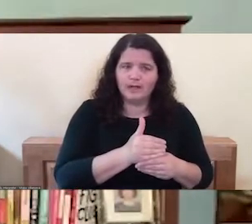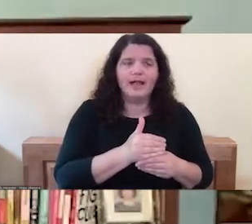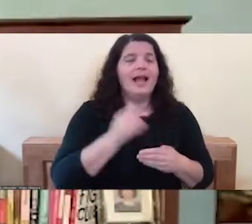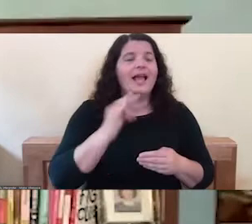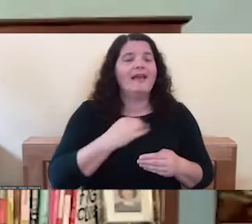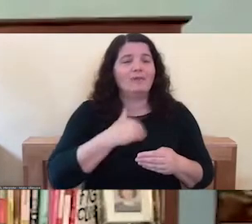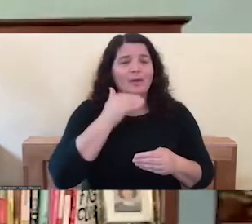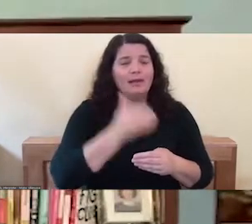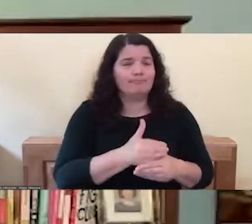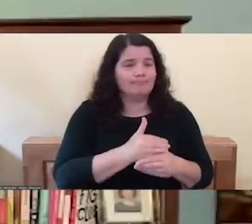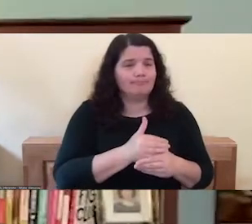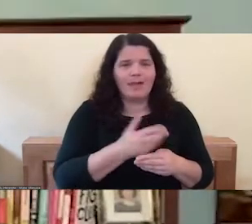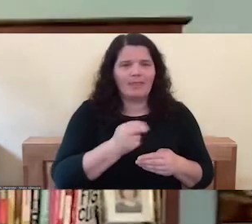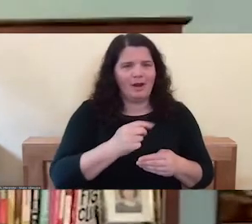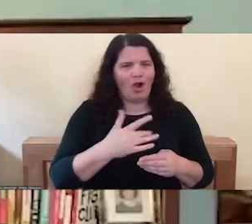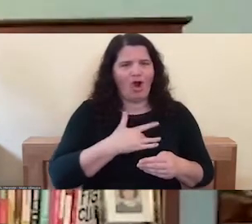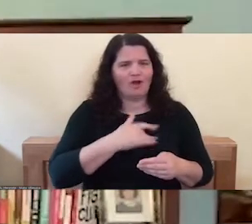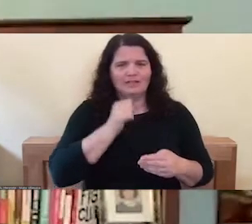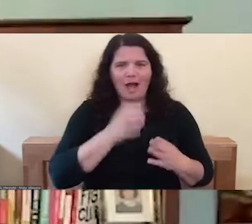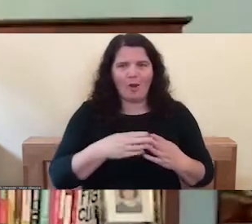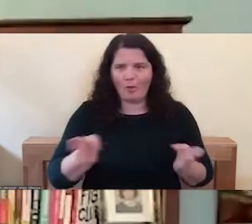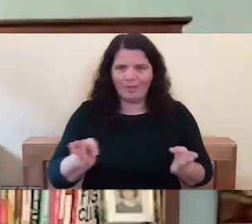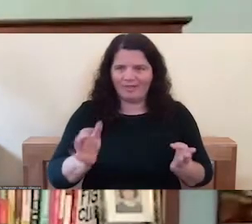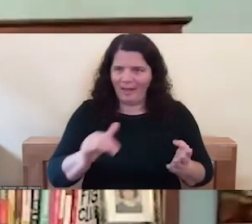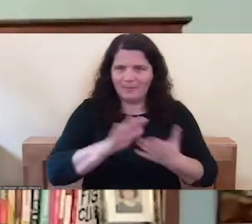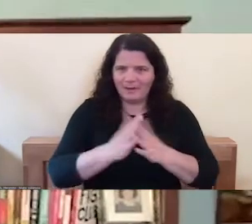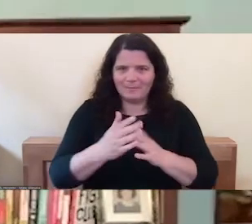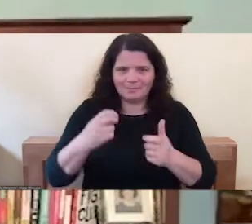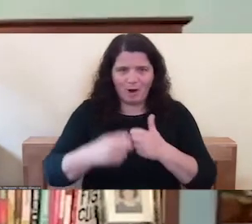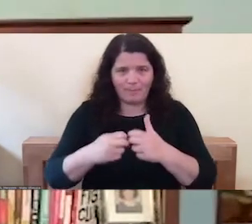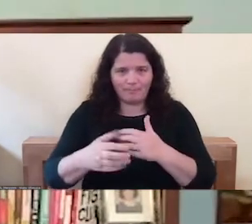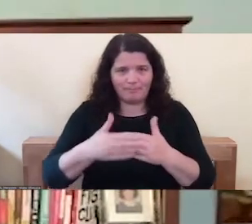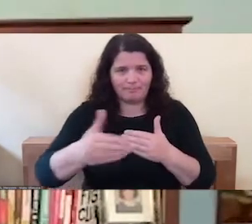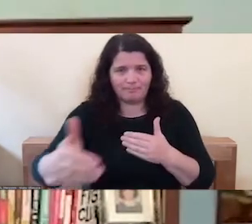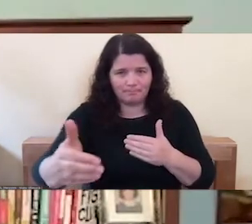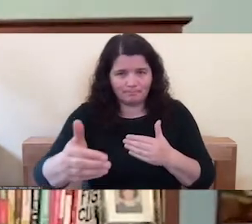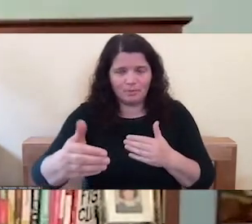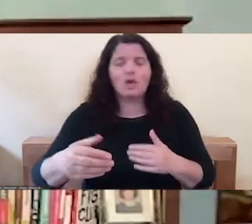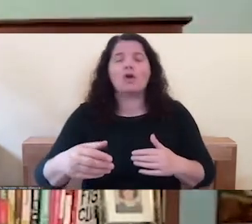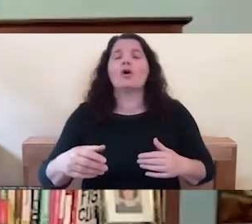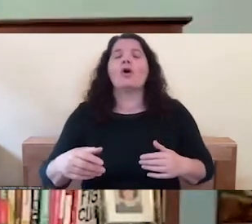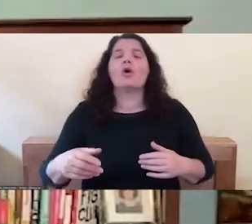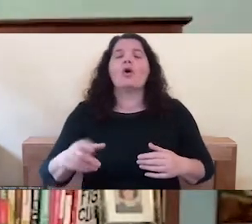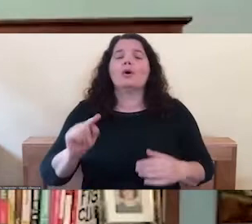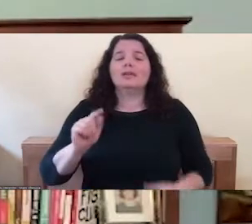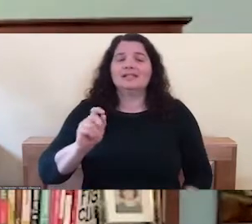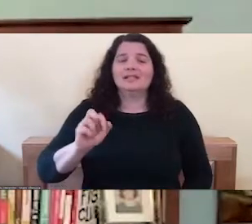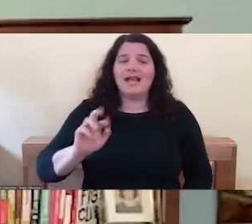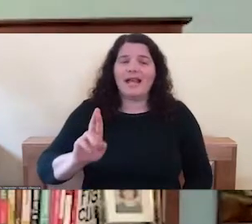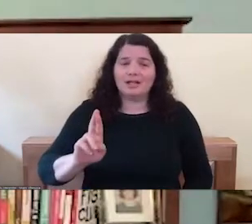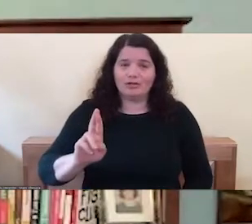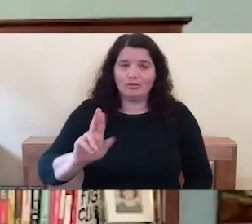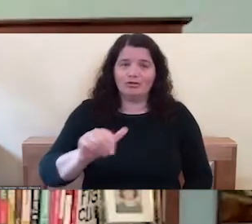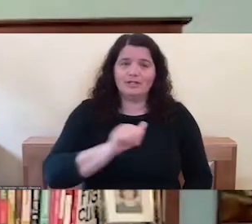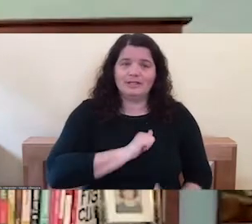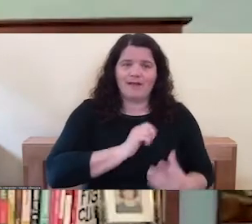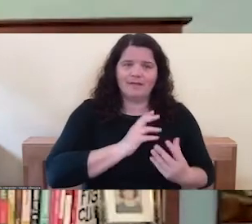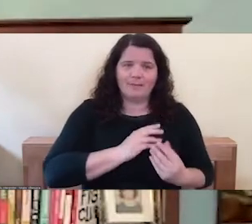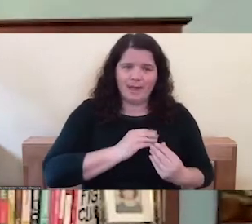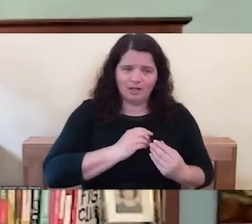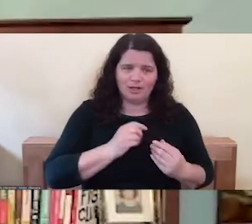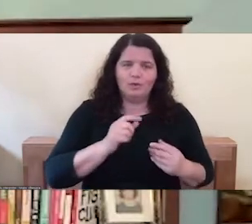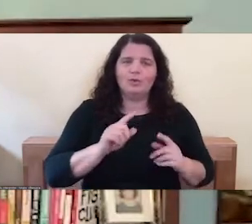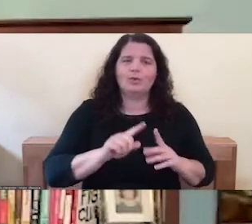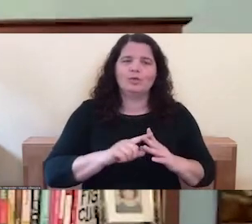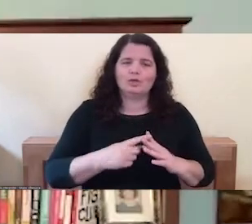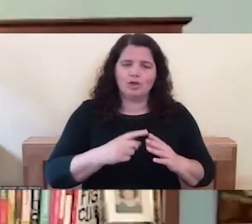aren't open and that's a problem. So in self-compassion, especially tender self-compassion, when we start to open and accept the pain,